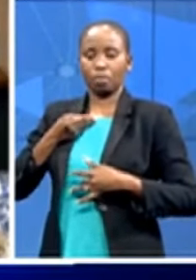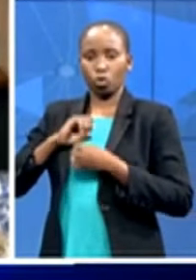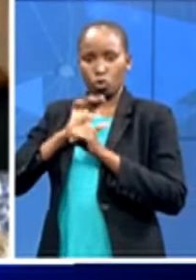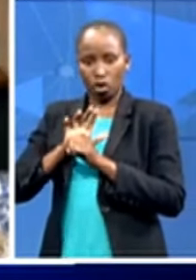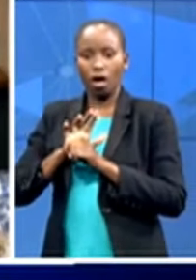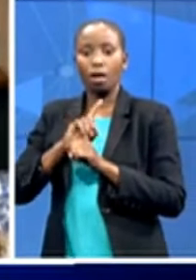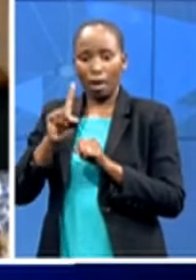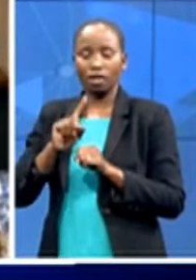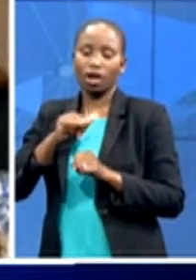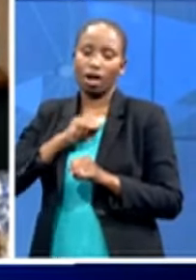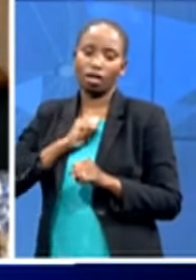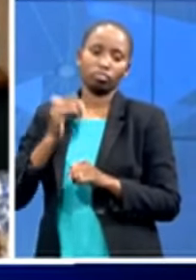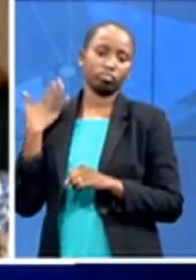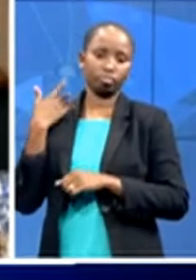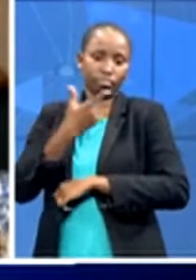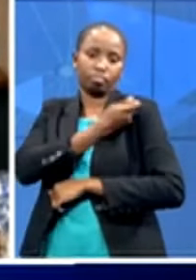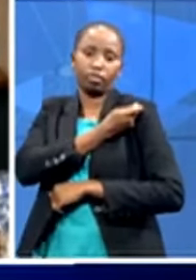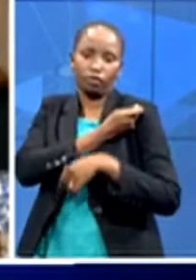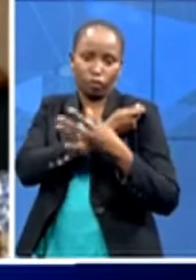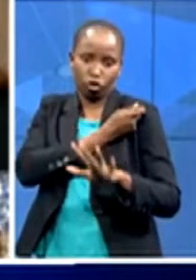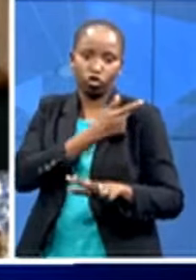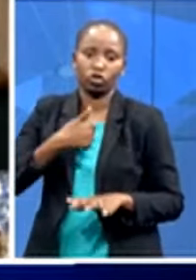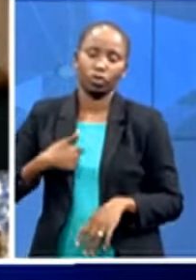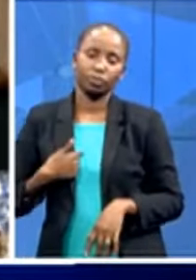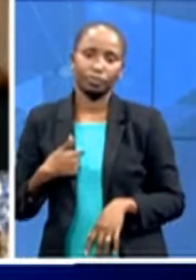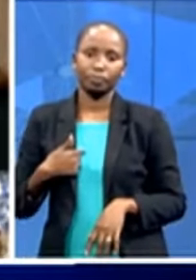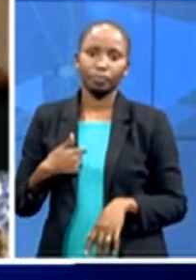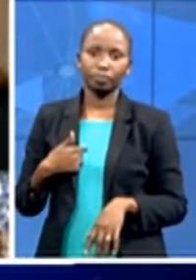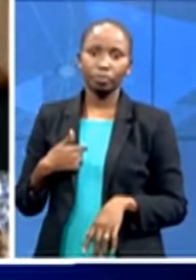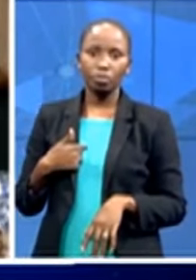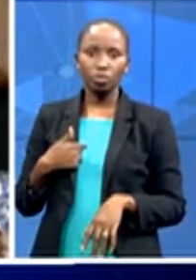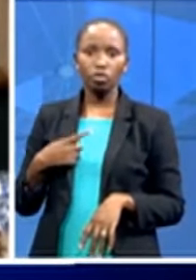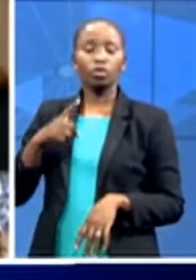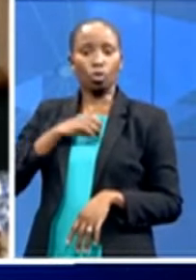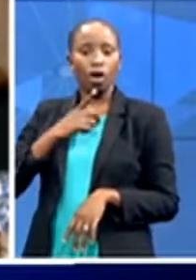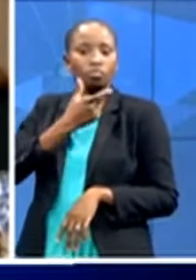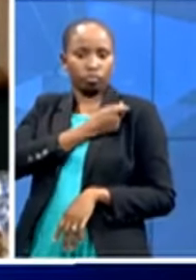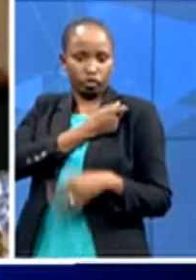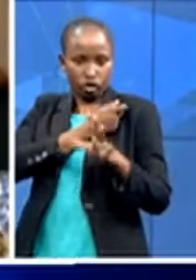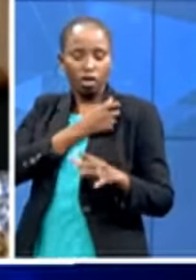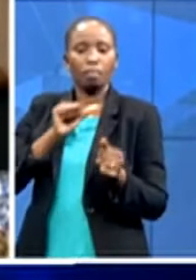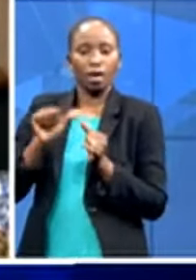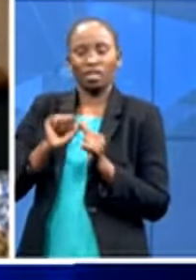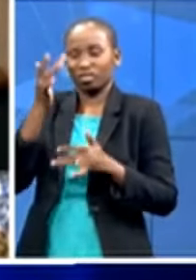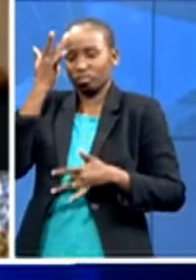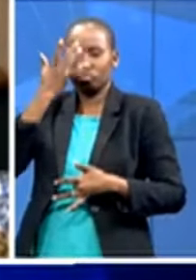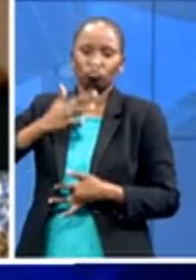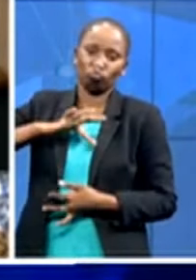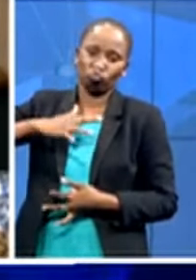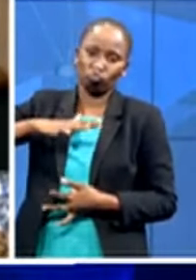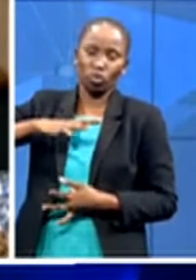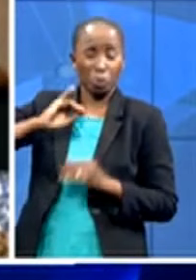i vaccinated luckily my symptoms are quite mild and i'm you know really really grateful that i vaccinated but um